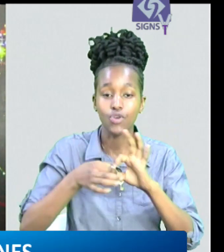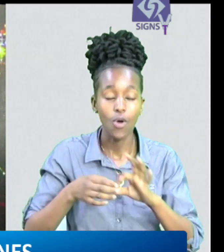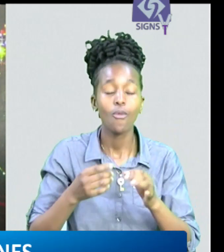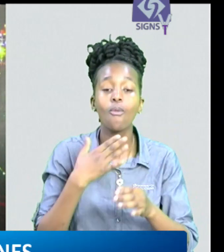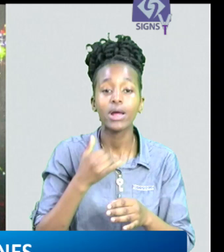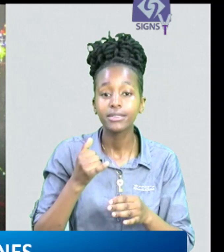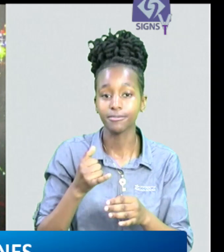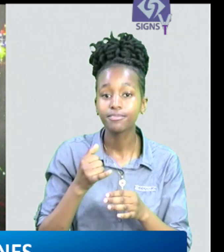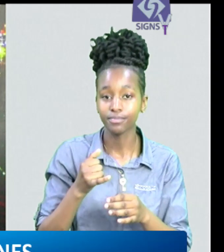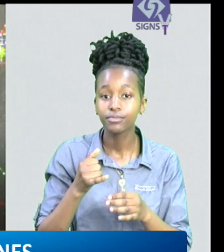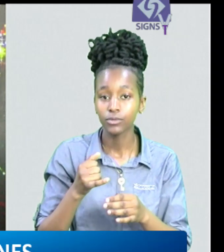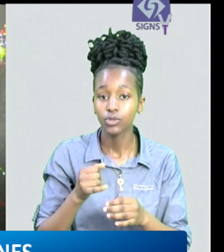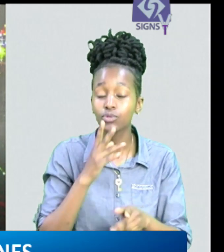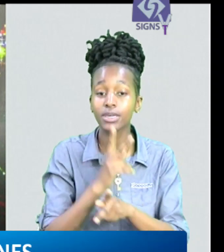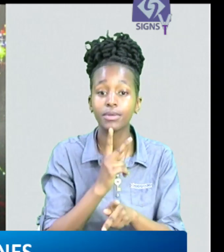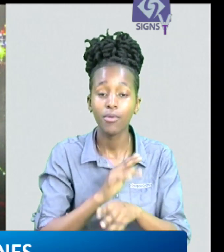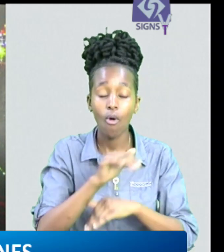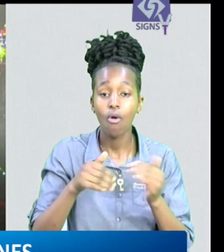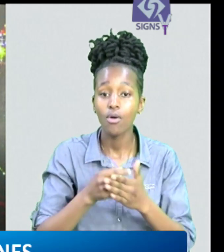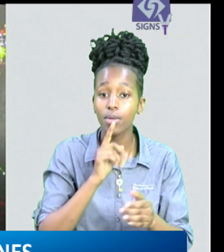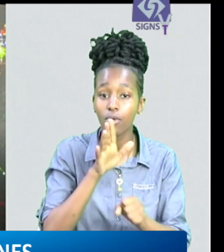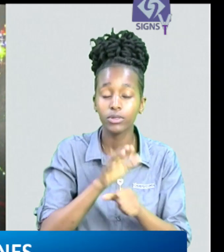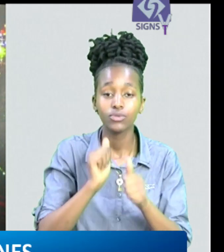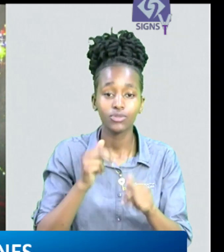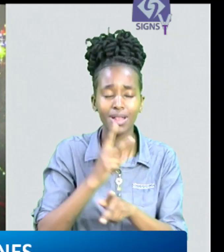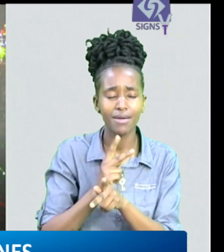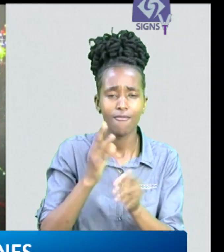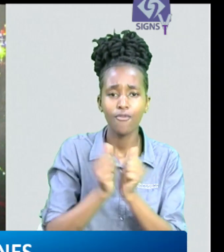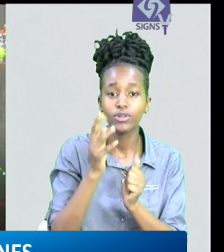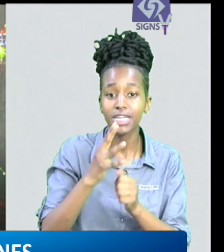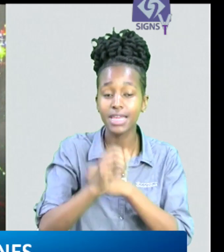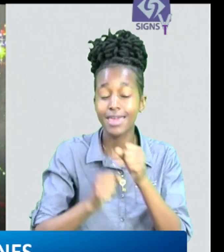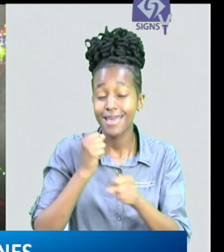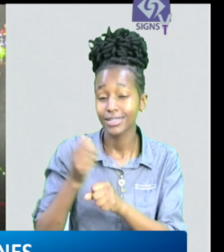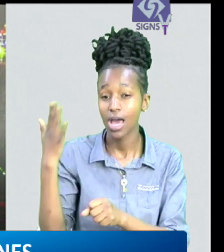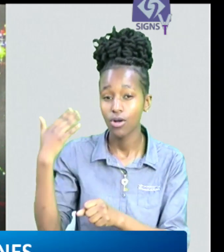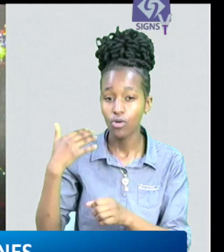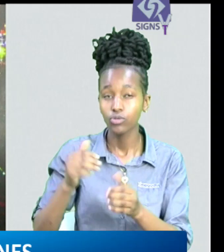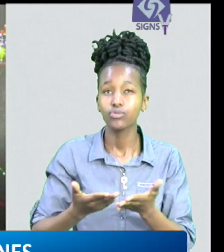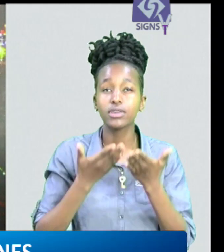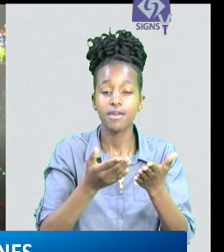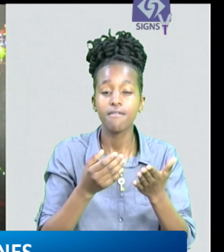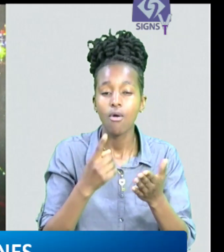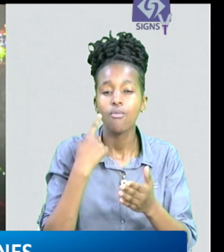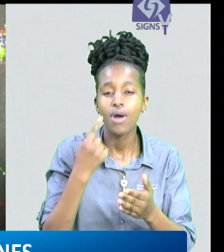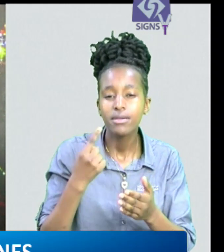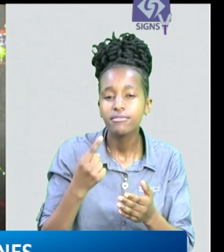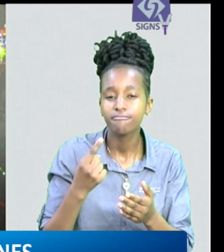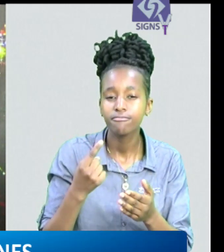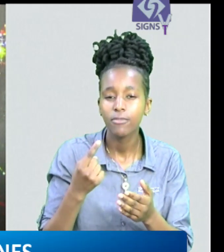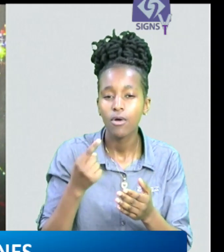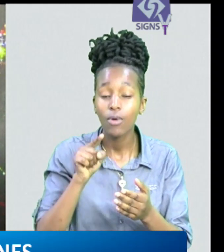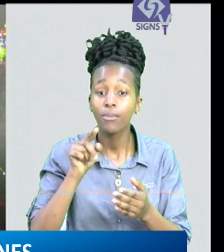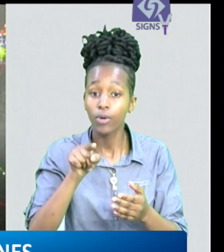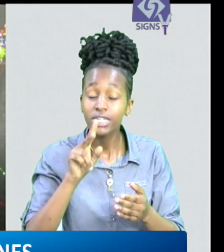climate finance pledge they gave 14 years ago to provide a hundred billion dollars equivalent to 14.6 trillion